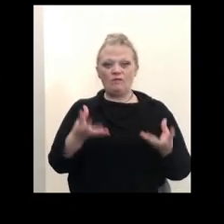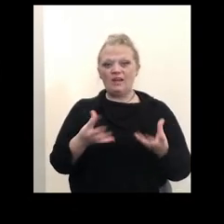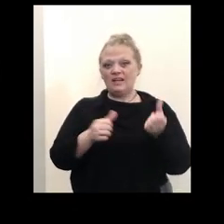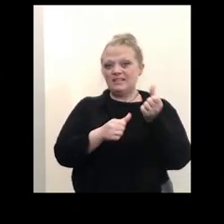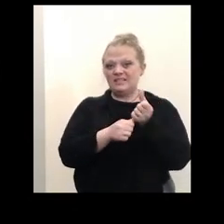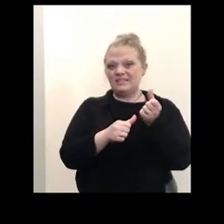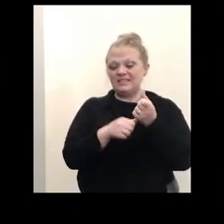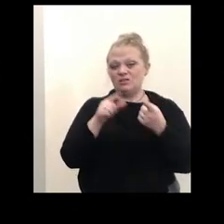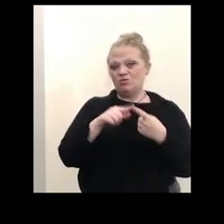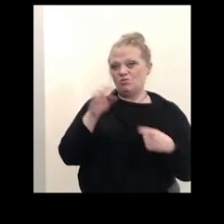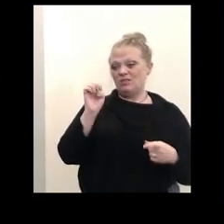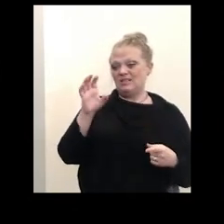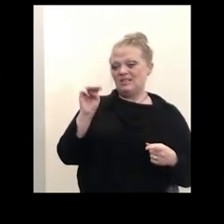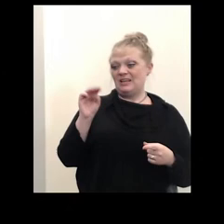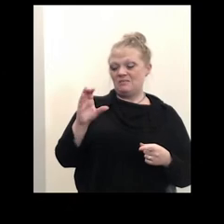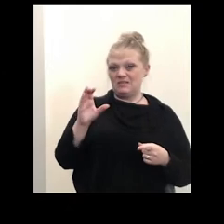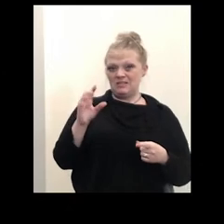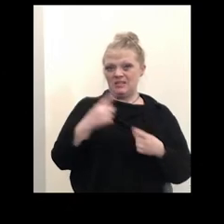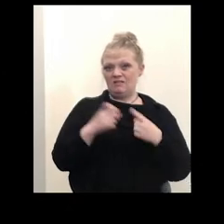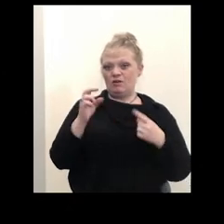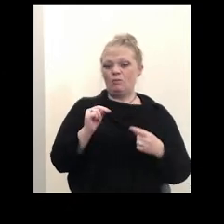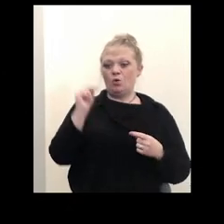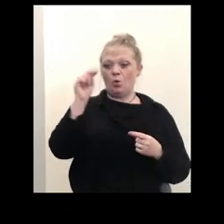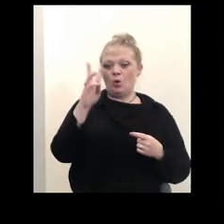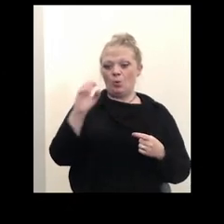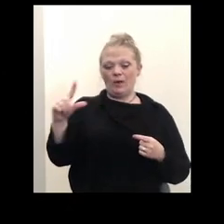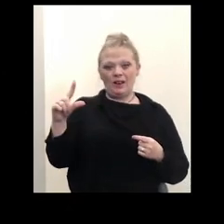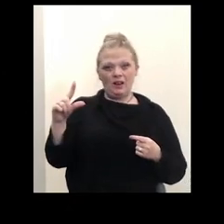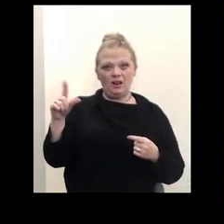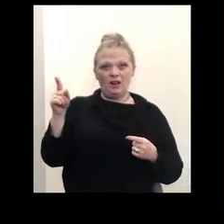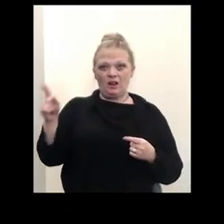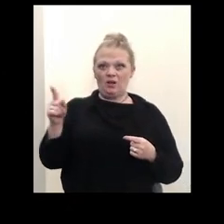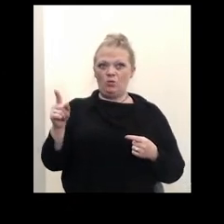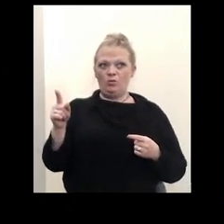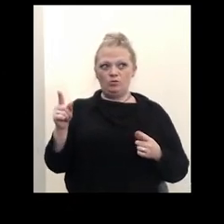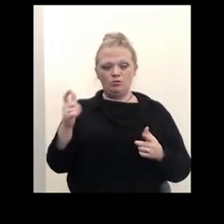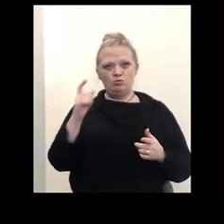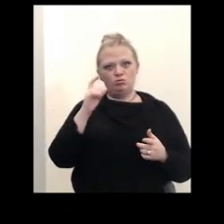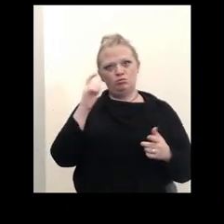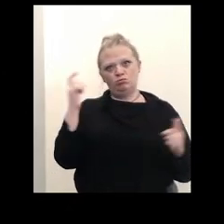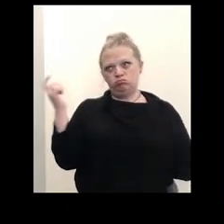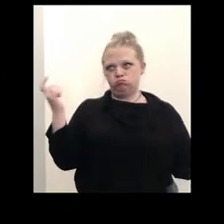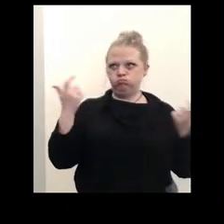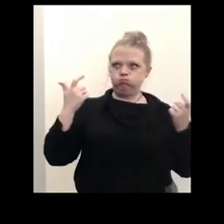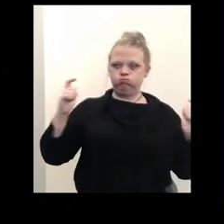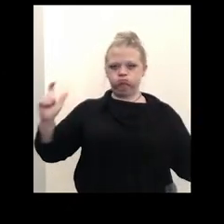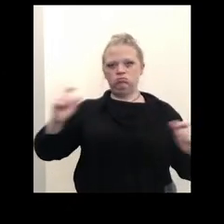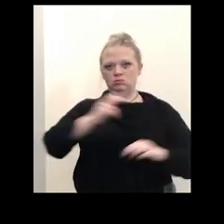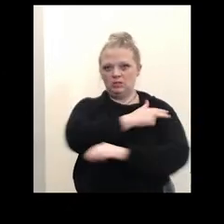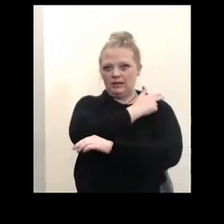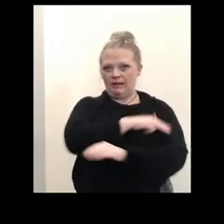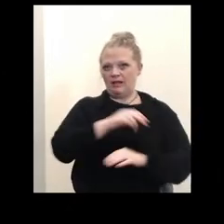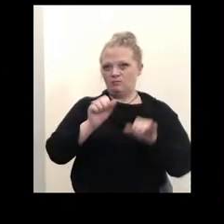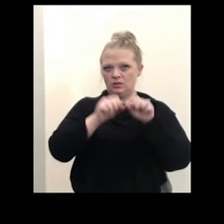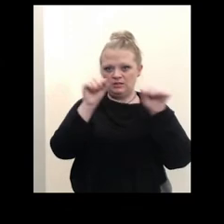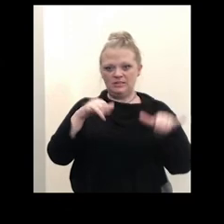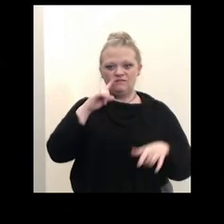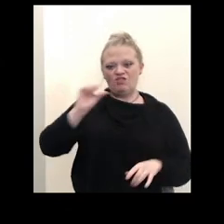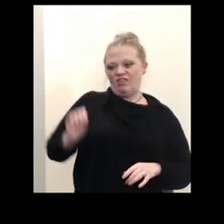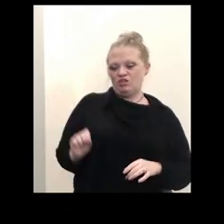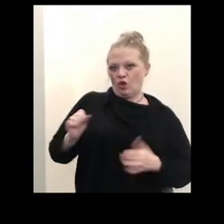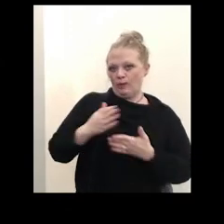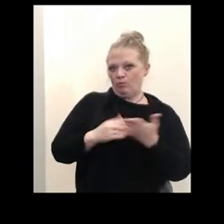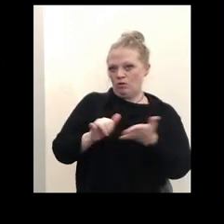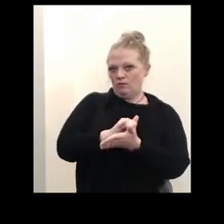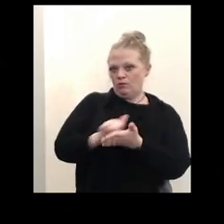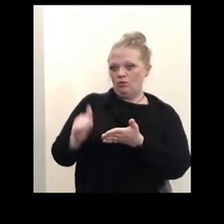ECMC from the Northwell, which is a major hospital system in the southern part of New York State, bringing some nurses up